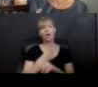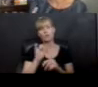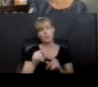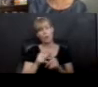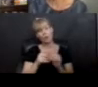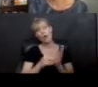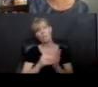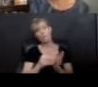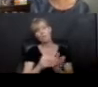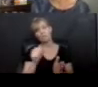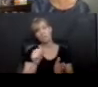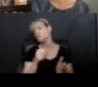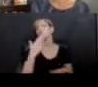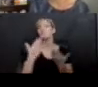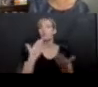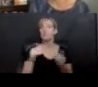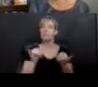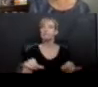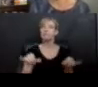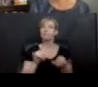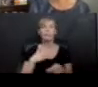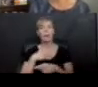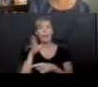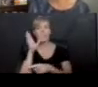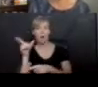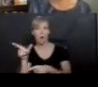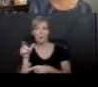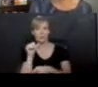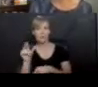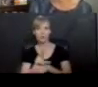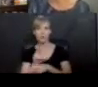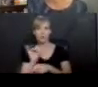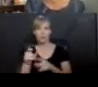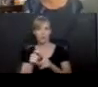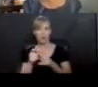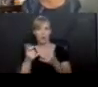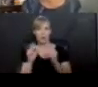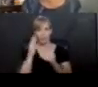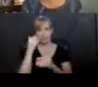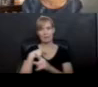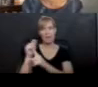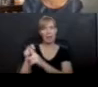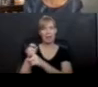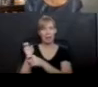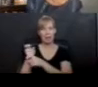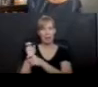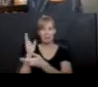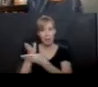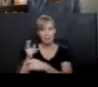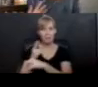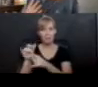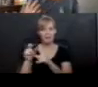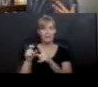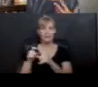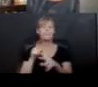I kind of overuse it. My mom doesn't use the word great anymore because I'm always harassing her about it, right? So what are some other words that you could put in the chat